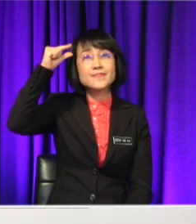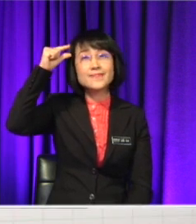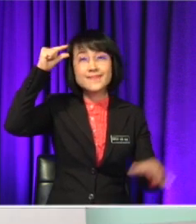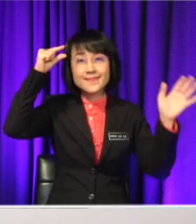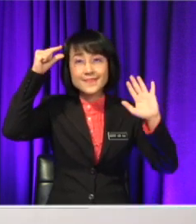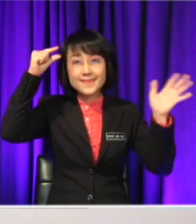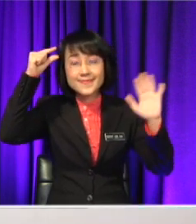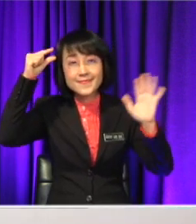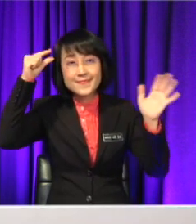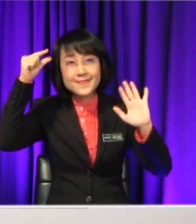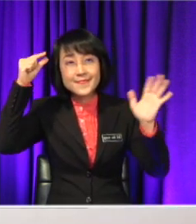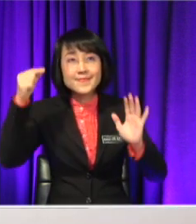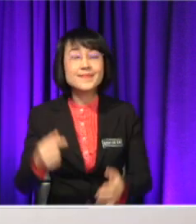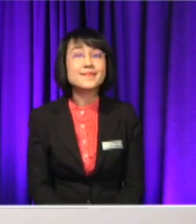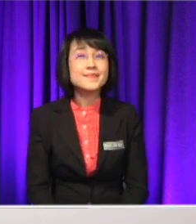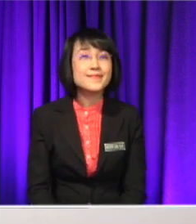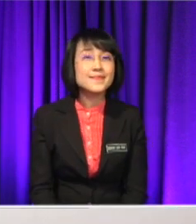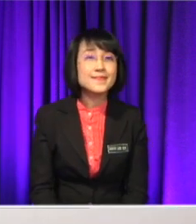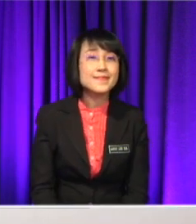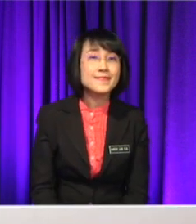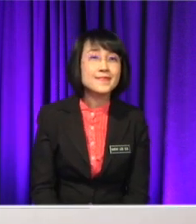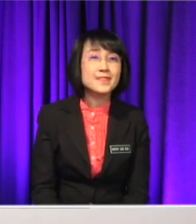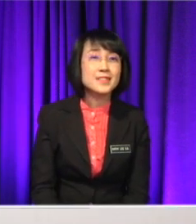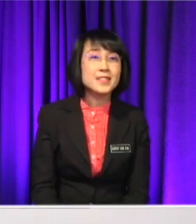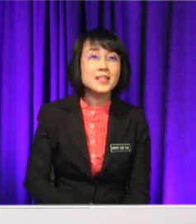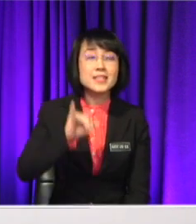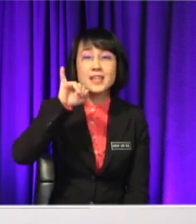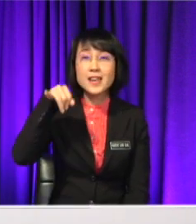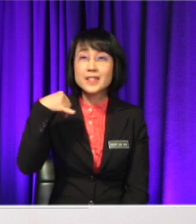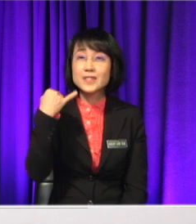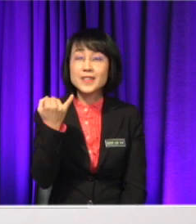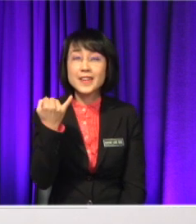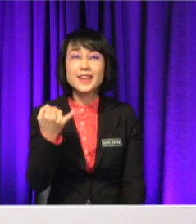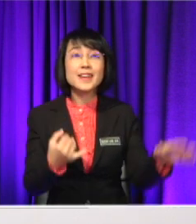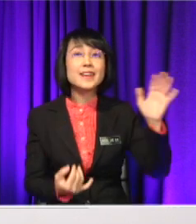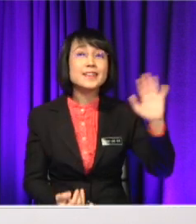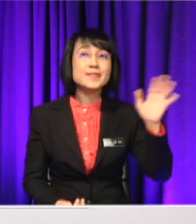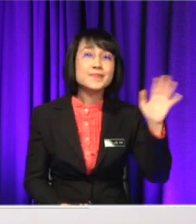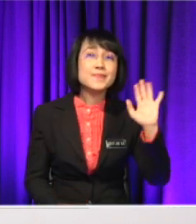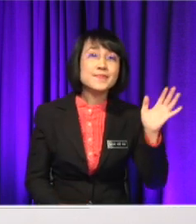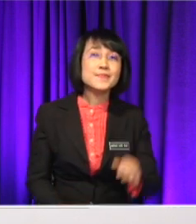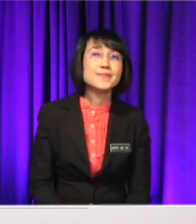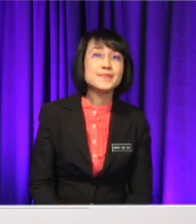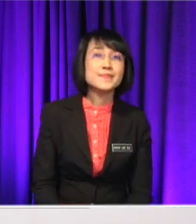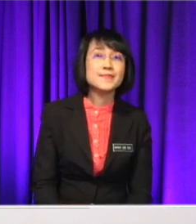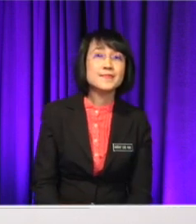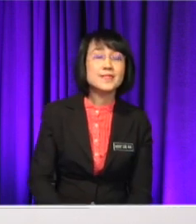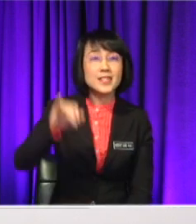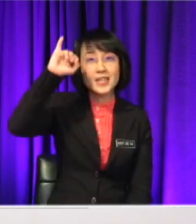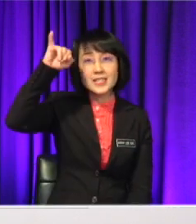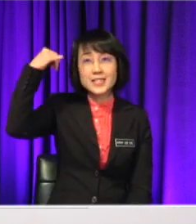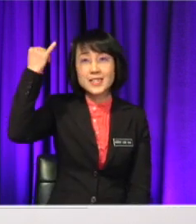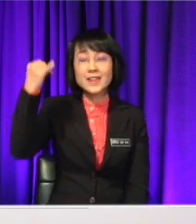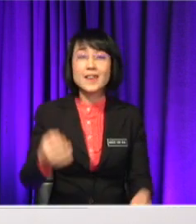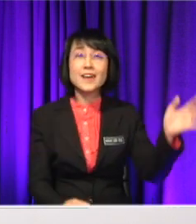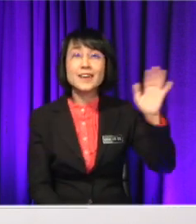Kianlong Yeah Right, and we have Jiaxuan Jiaxuan Hello Yes And we have Jianhong Jianhong